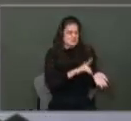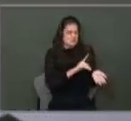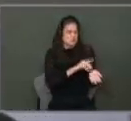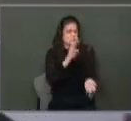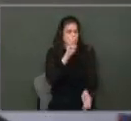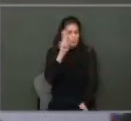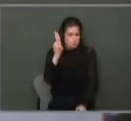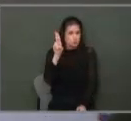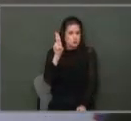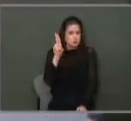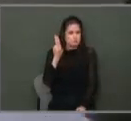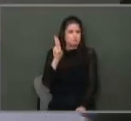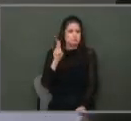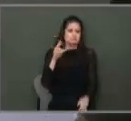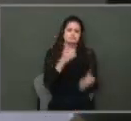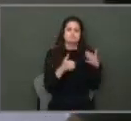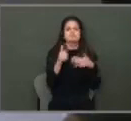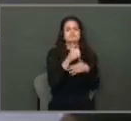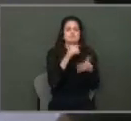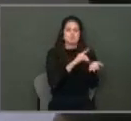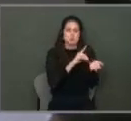our medical health, our health authority.